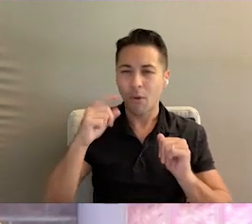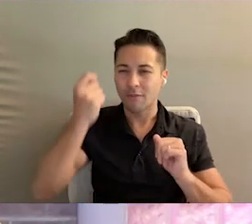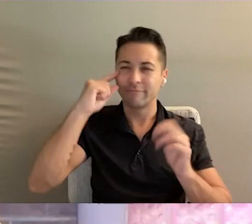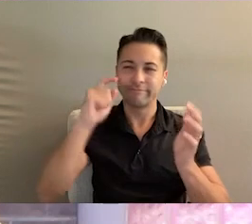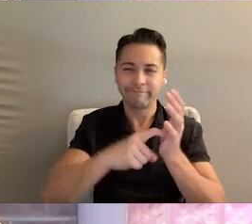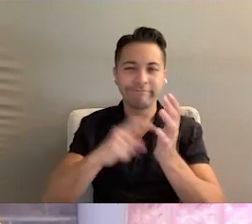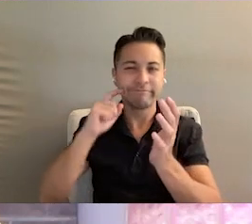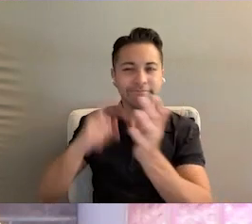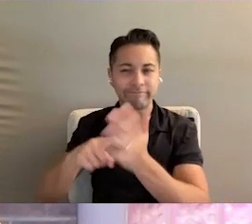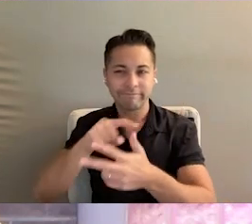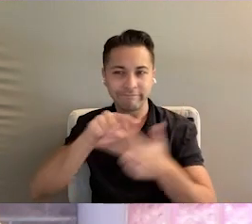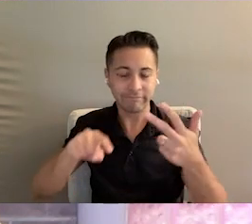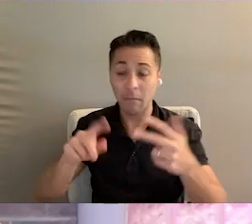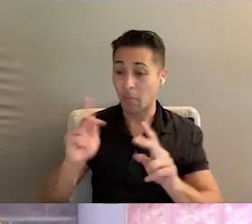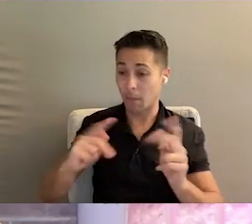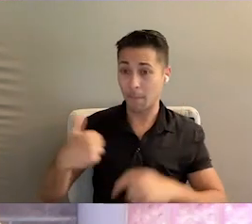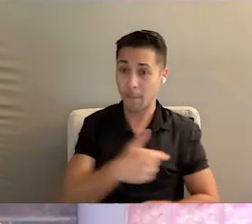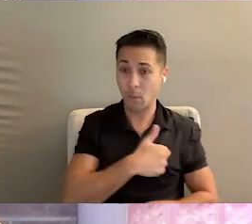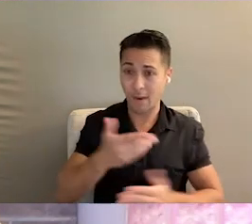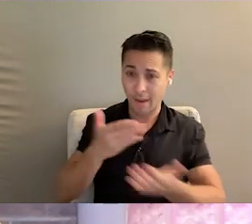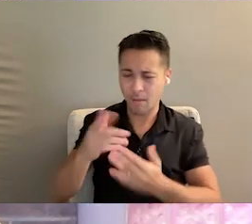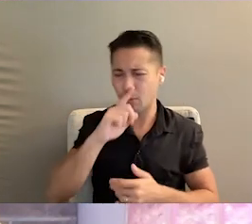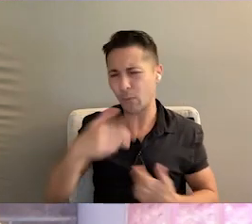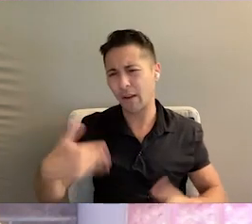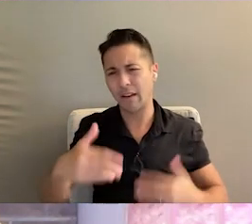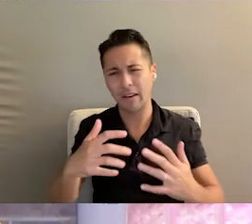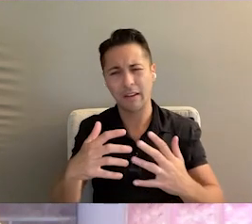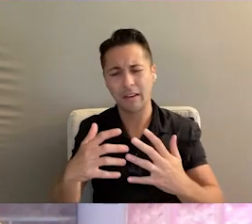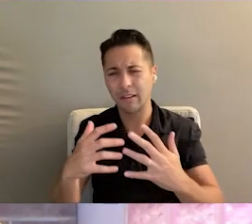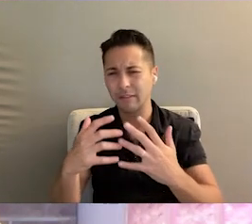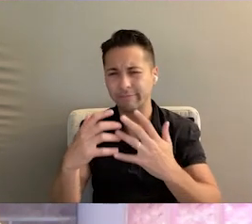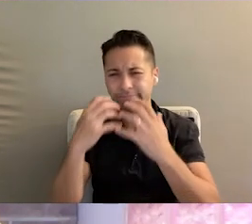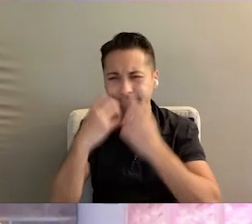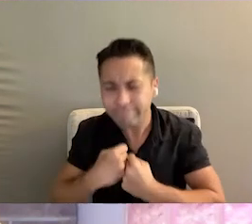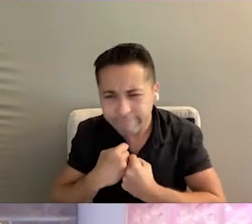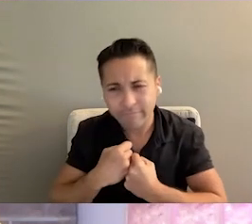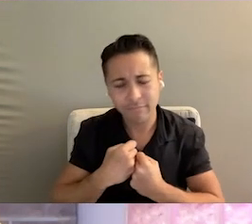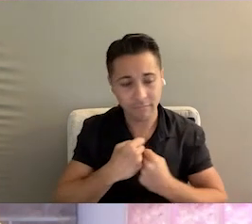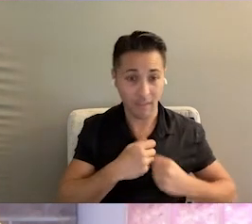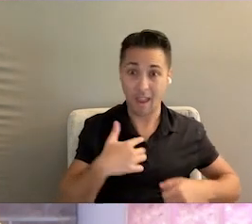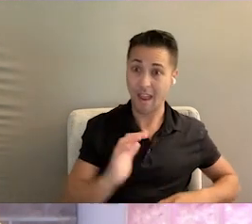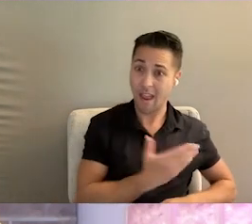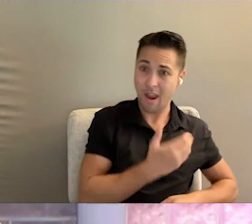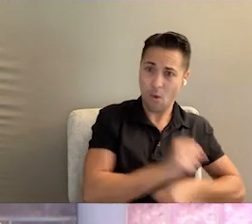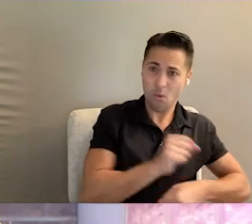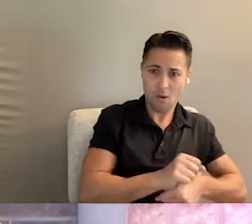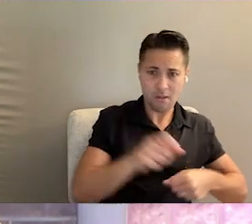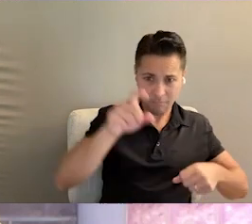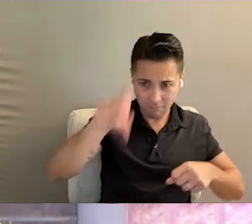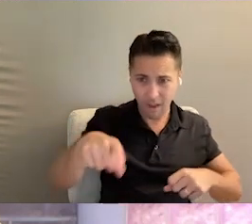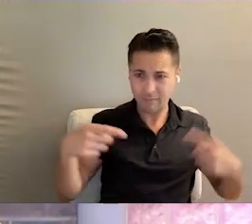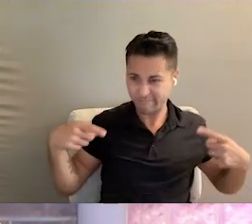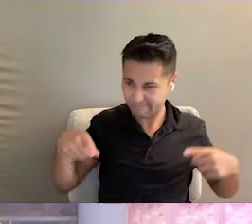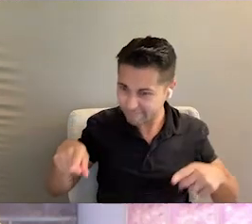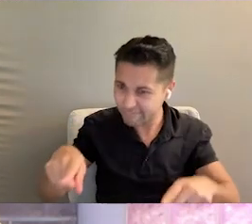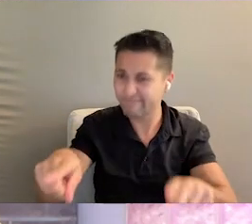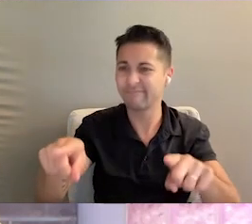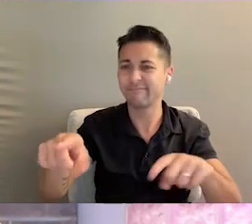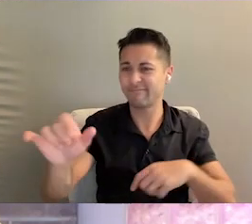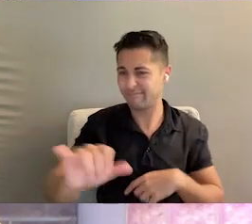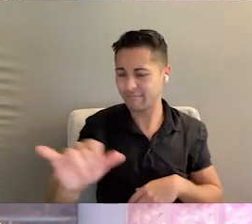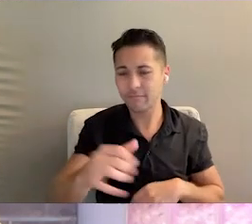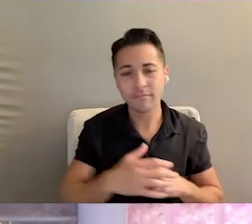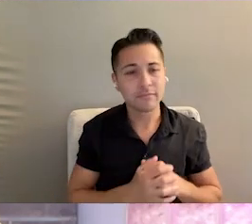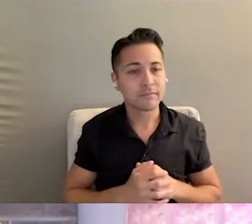common theme. The people we serve are far too important and the work is too great to not run the same direction. Enriching the experience